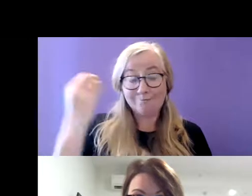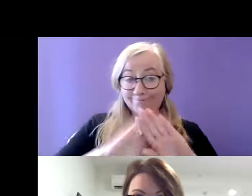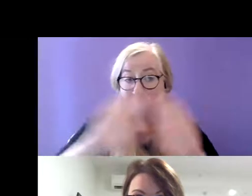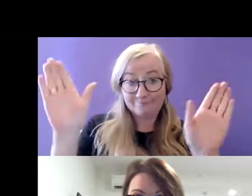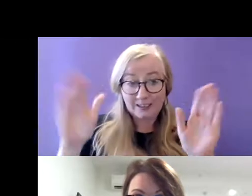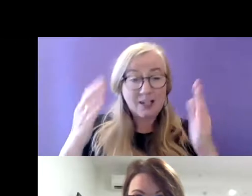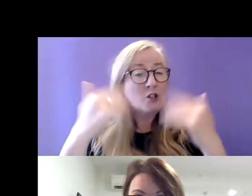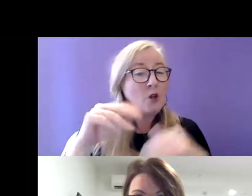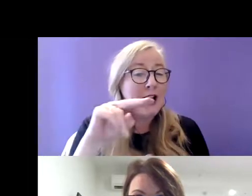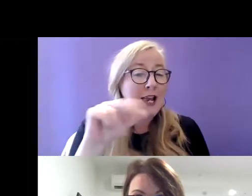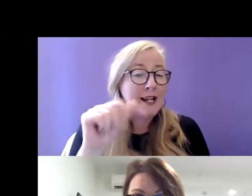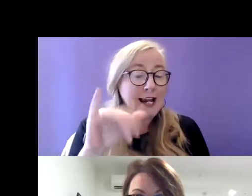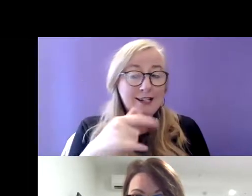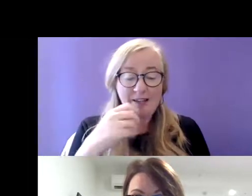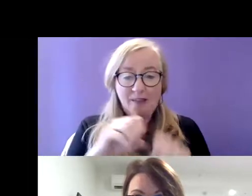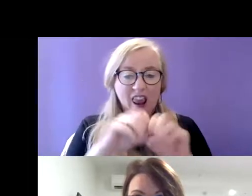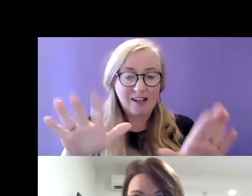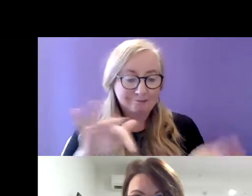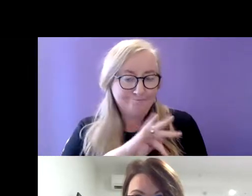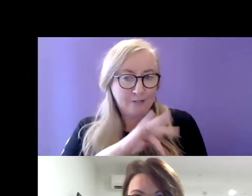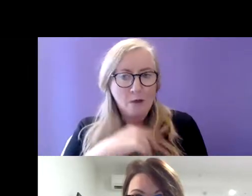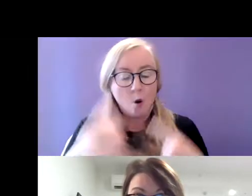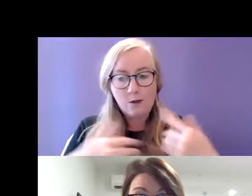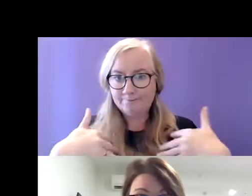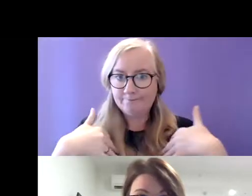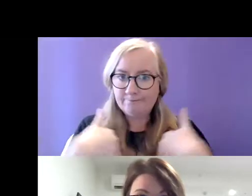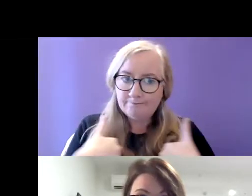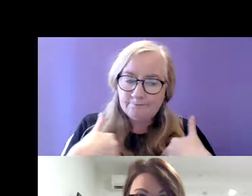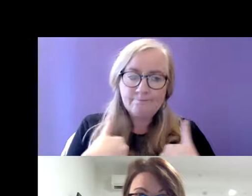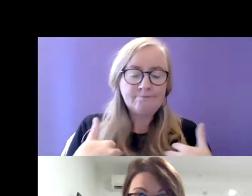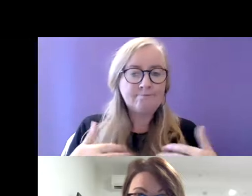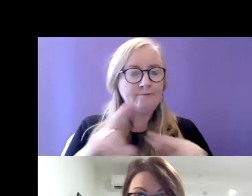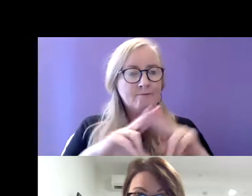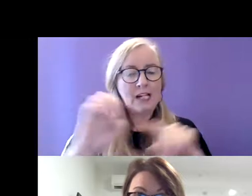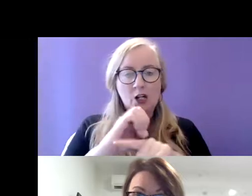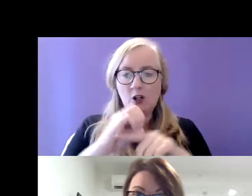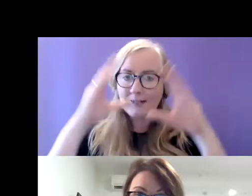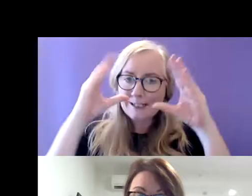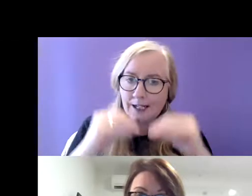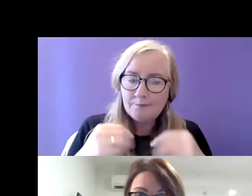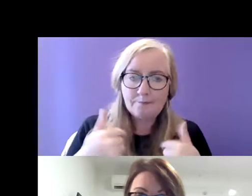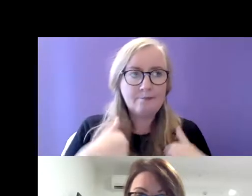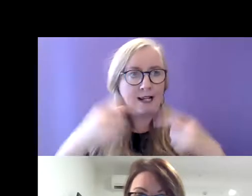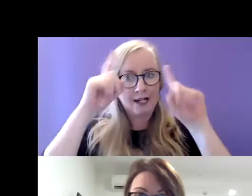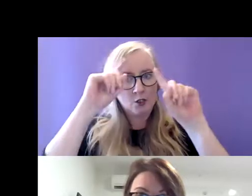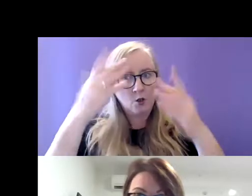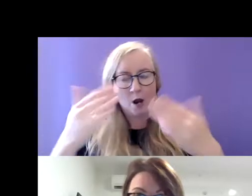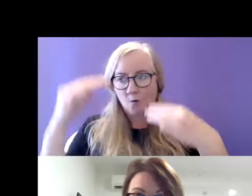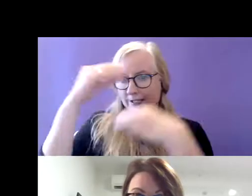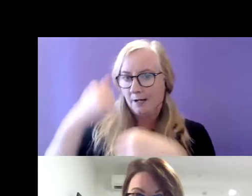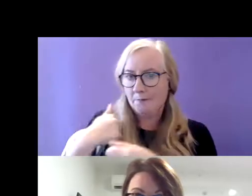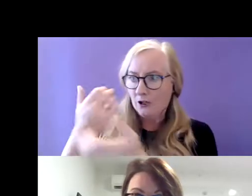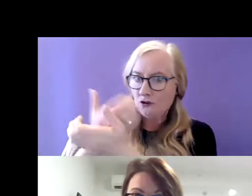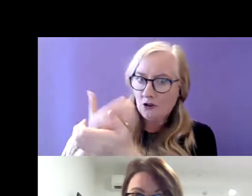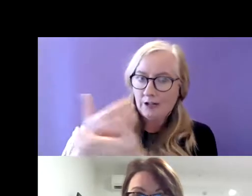Nadia says, I lost self-esteem. I was always anxious. There was lack of sleep. I did not know how to protect my children. I was just